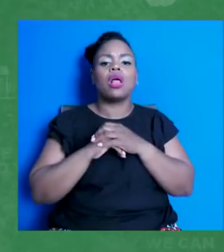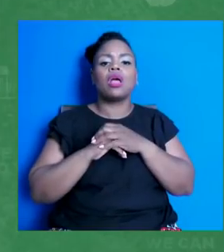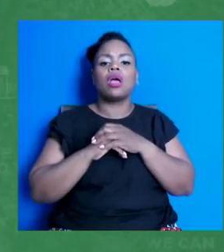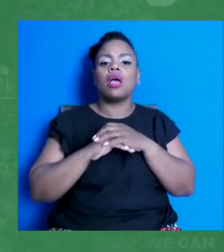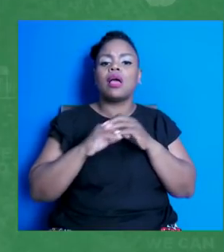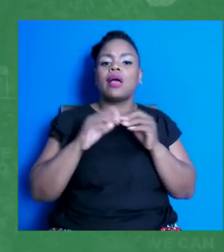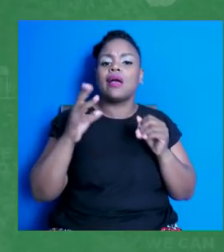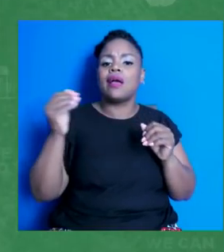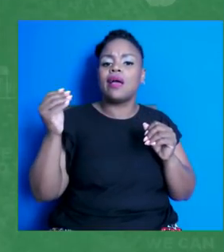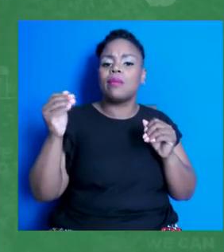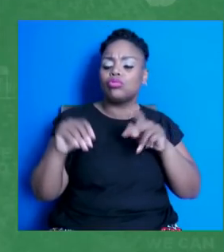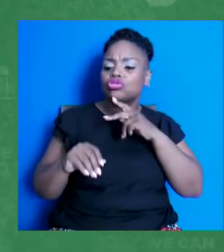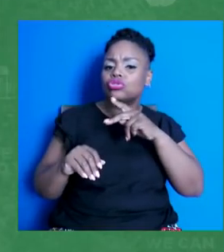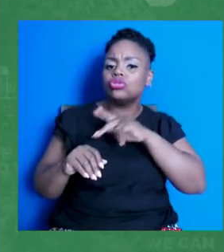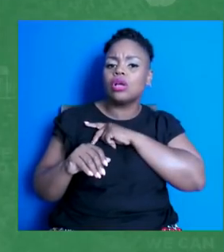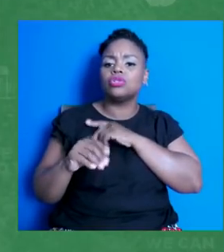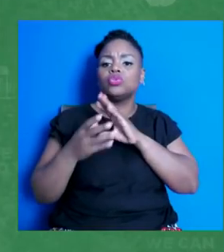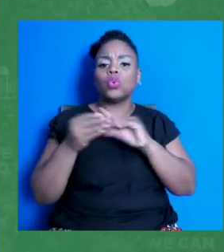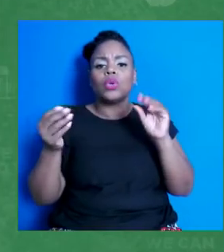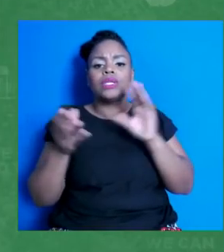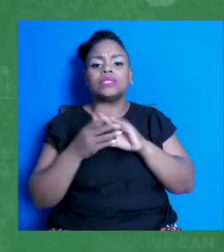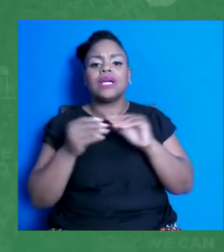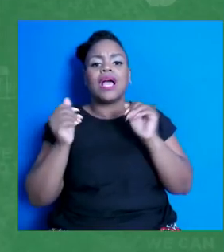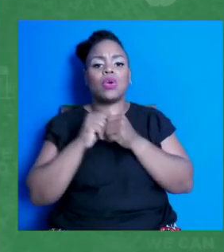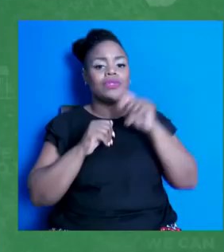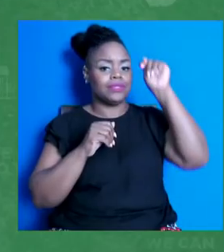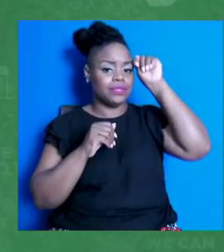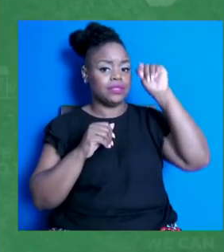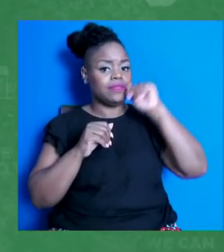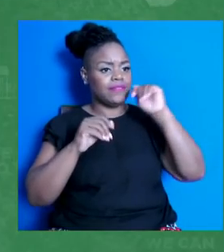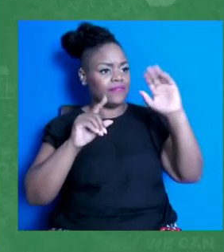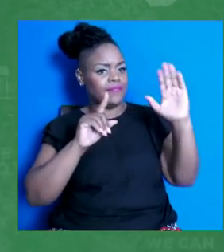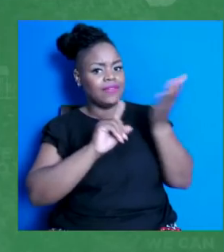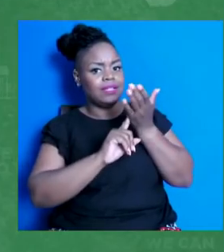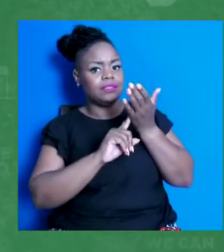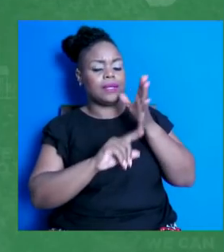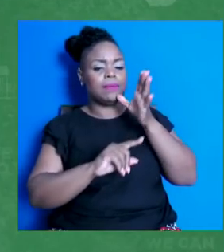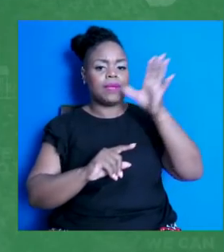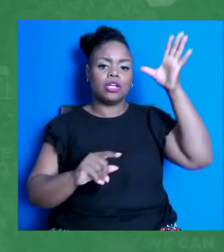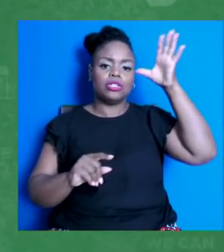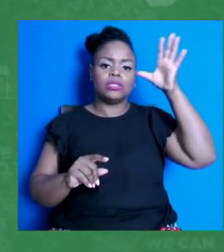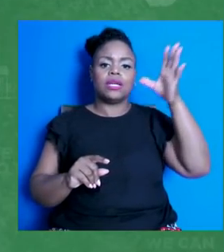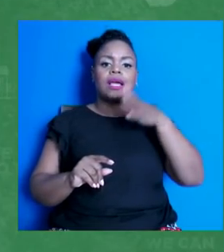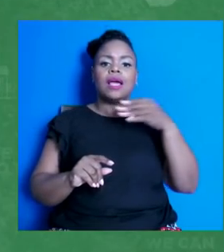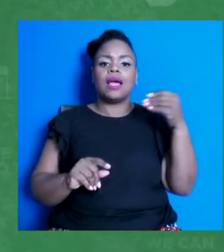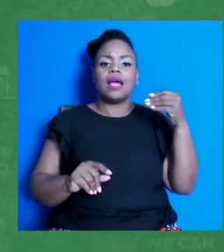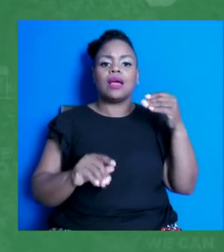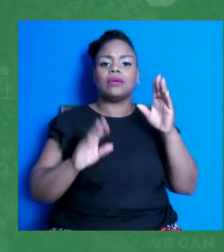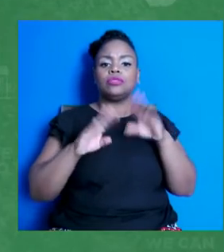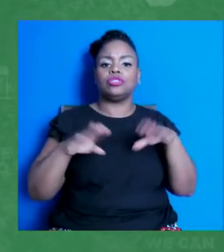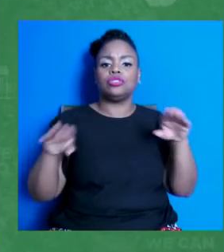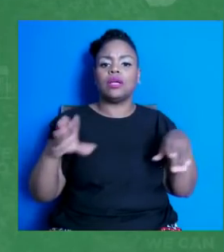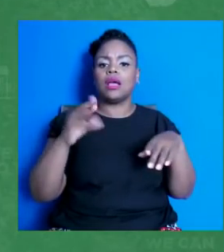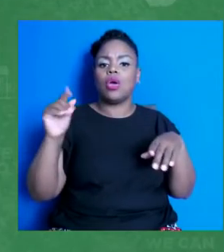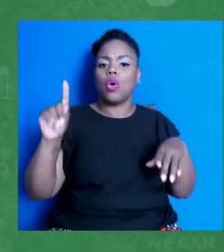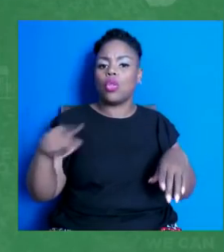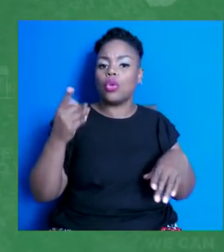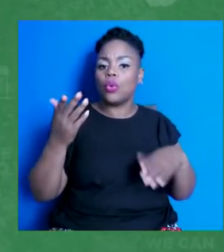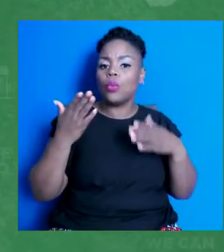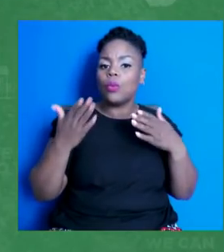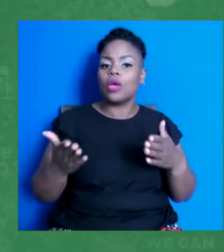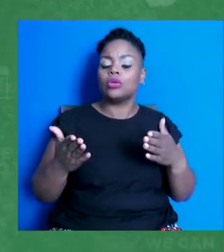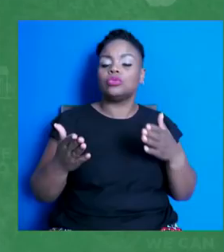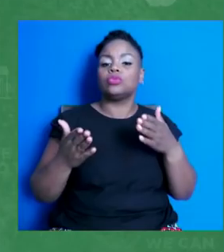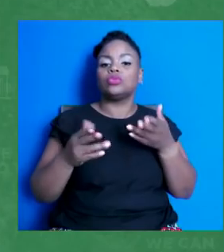how to convince their parents and even clarify minor consent laws. The only way to increase teen vaccinations is to